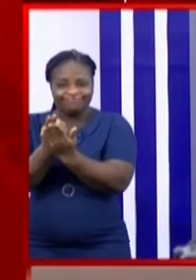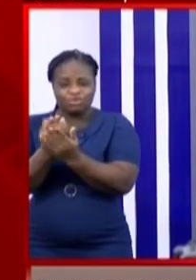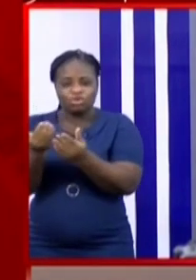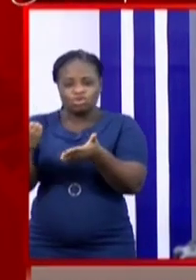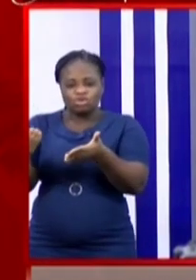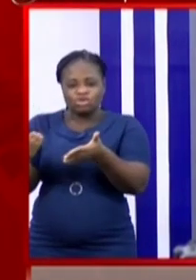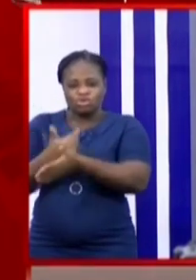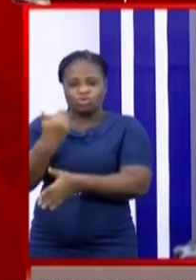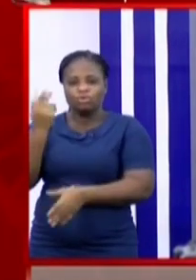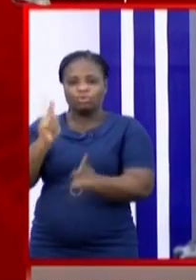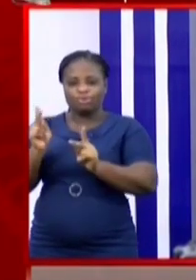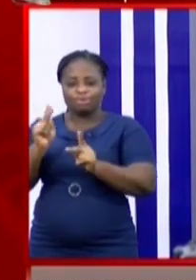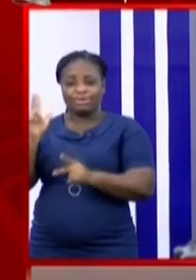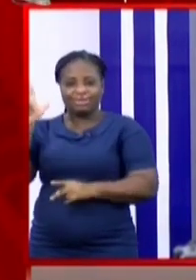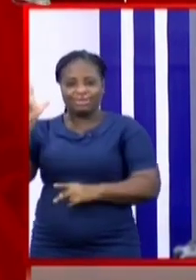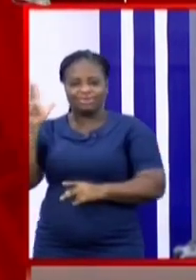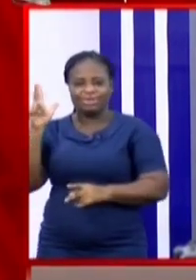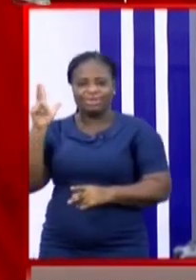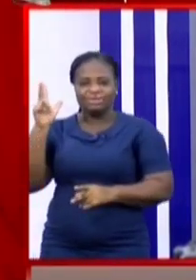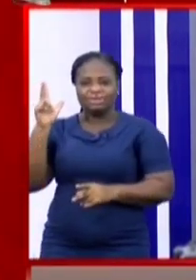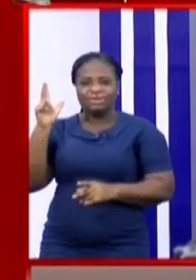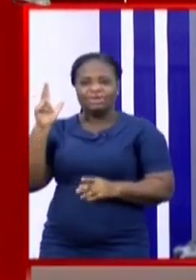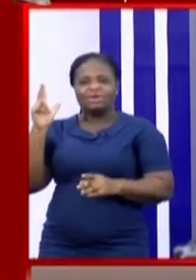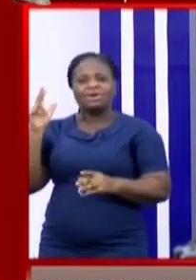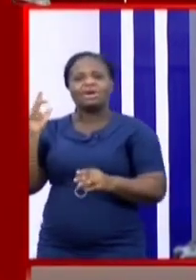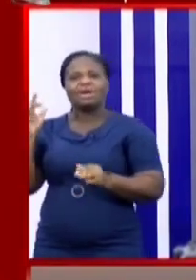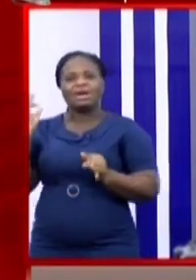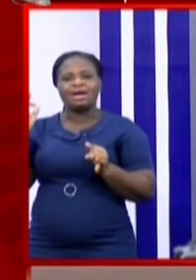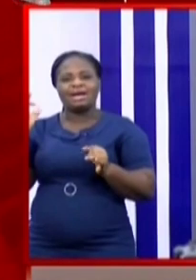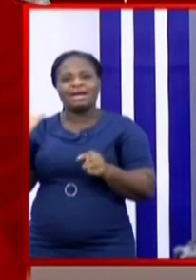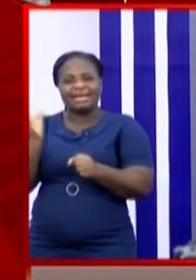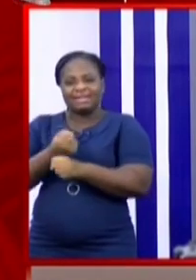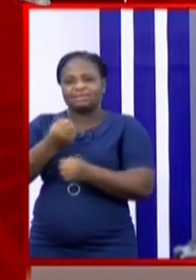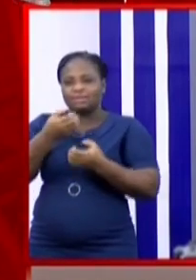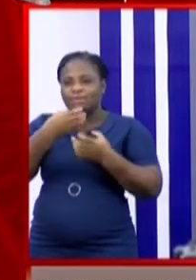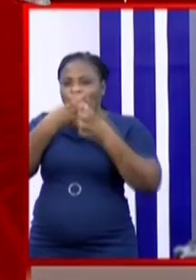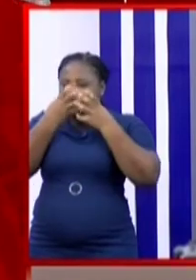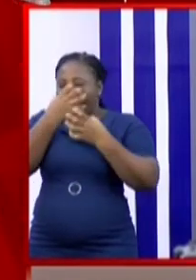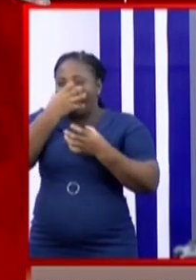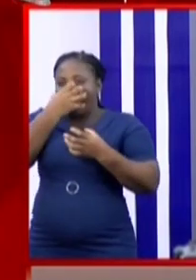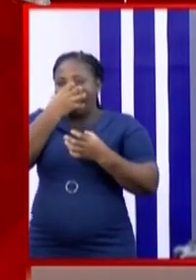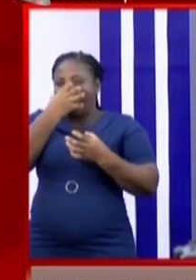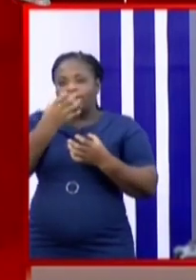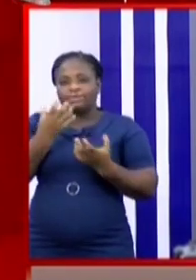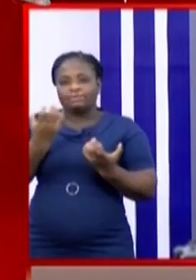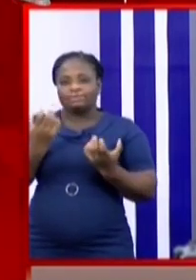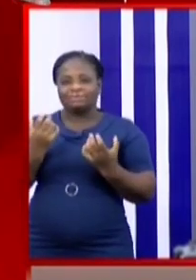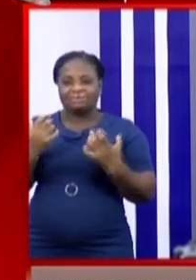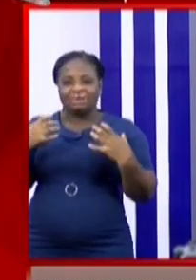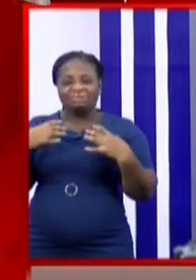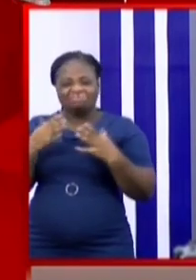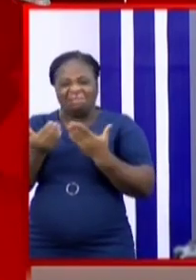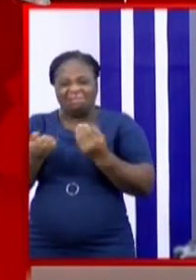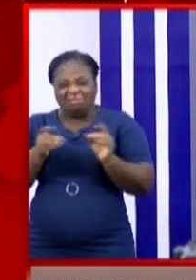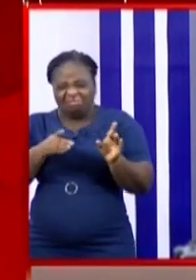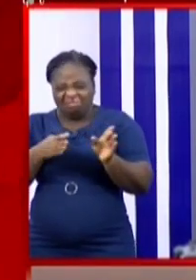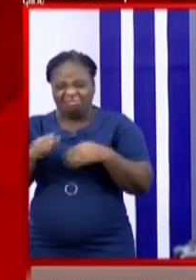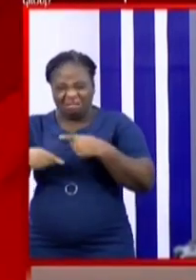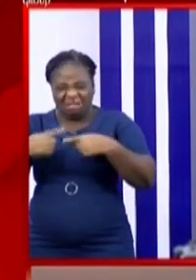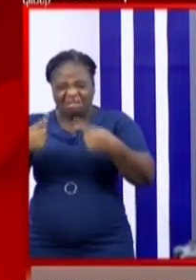There are three of them who are getting oxygen and we are informed that they are getting better.